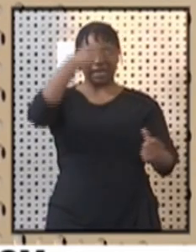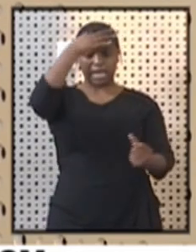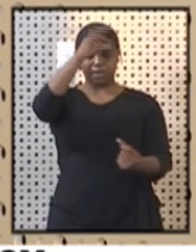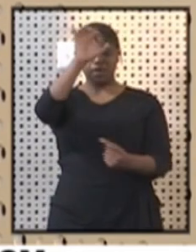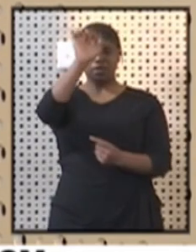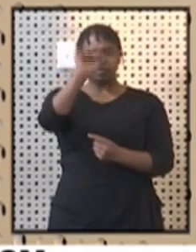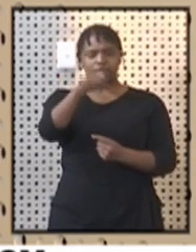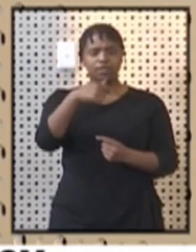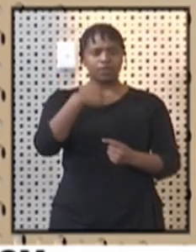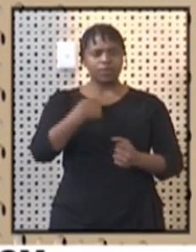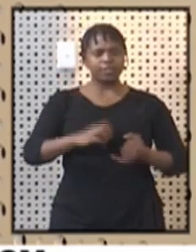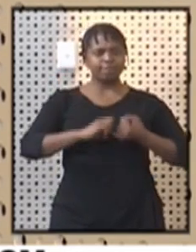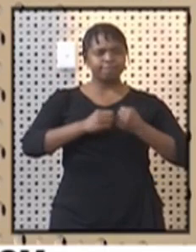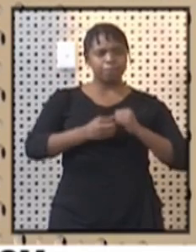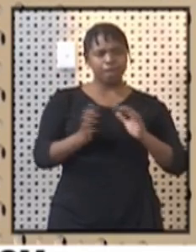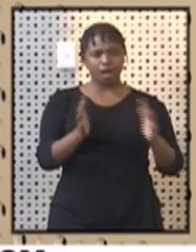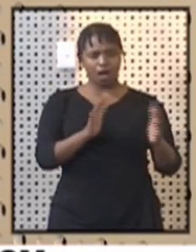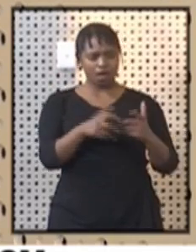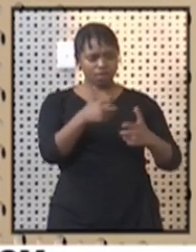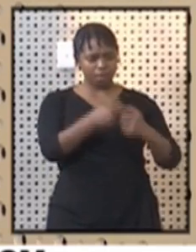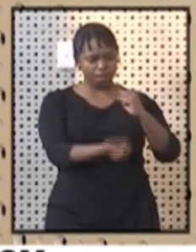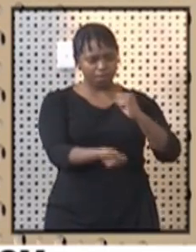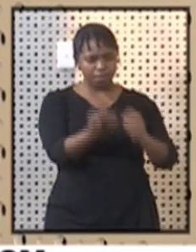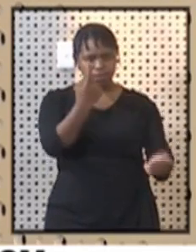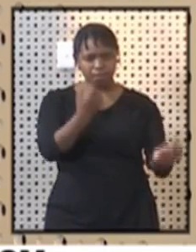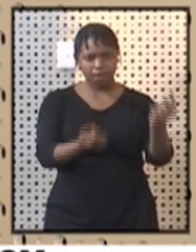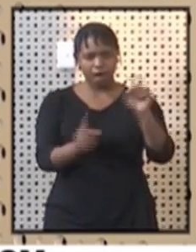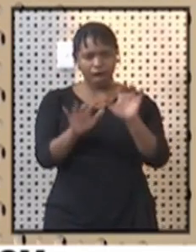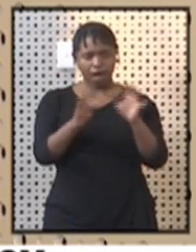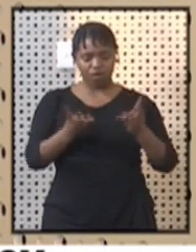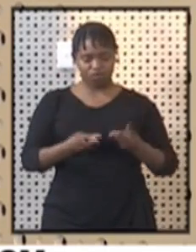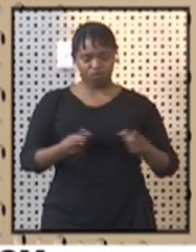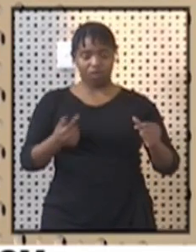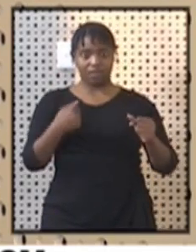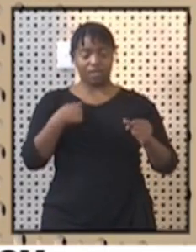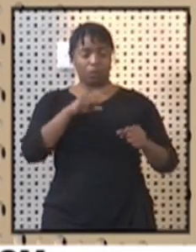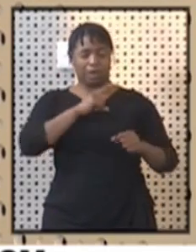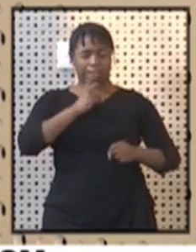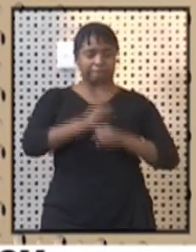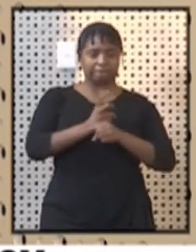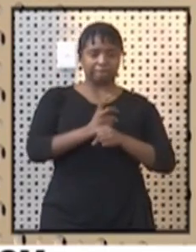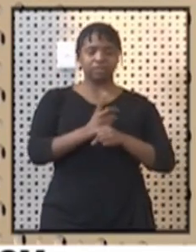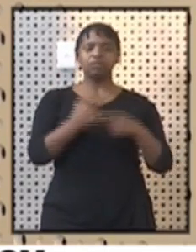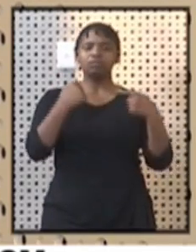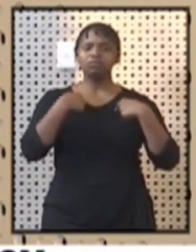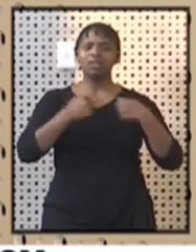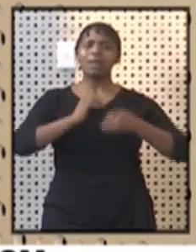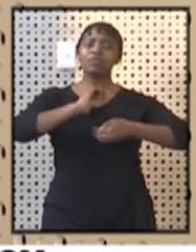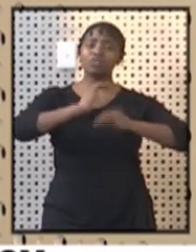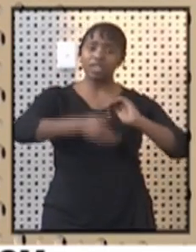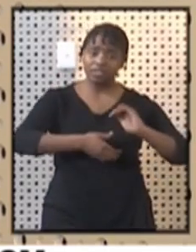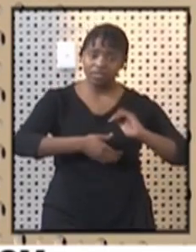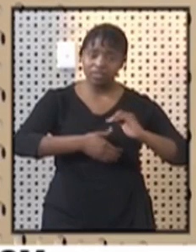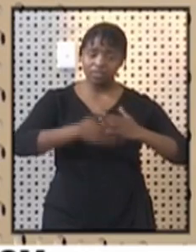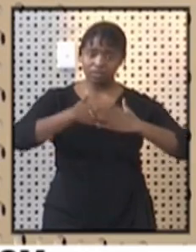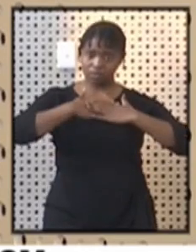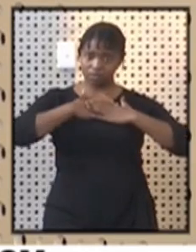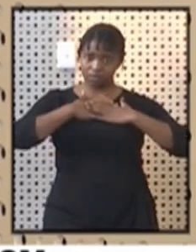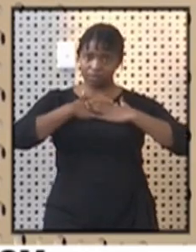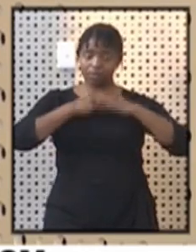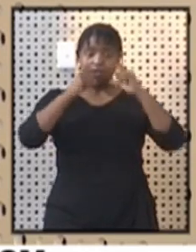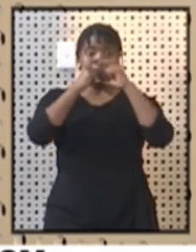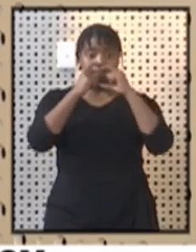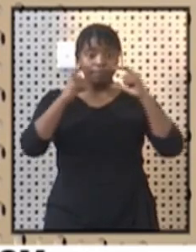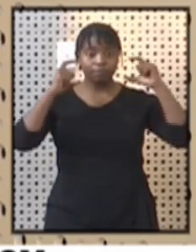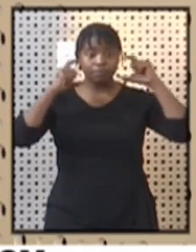stability and solutions as we traverse the turbulences. Let us protect ourselves, let's wear our